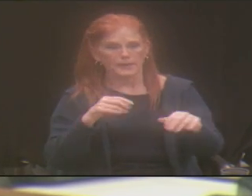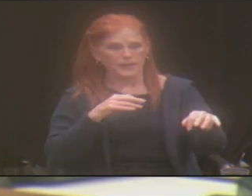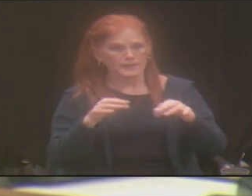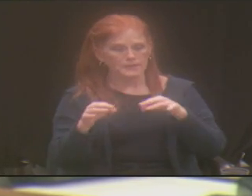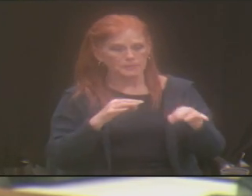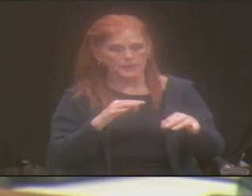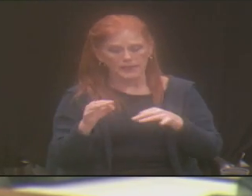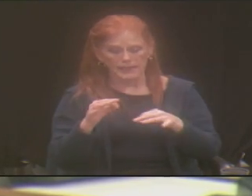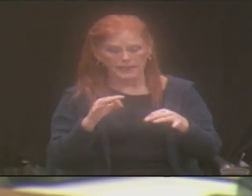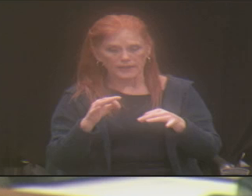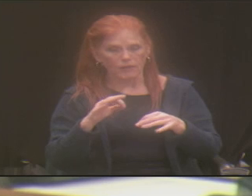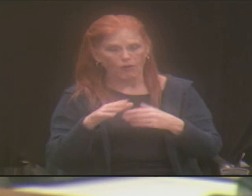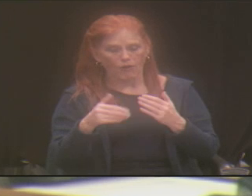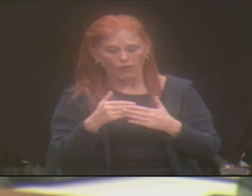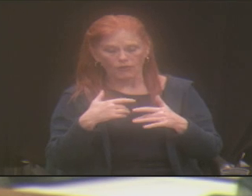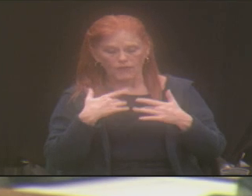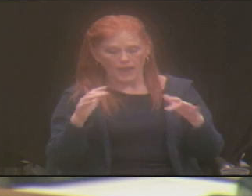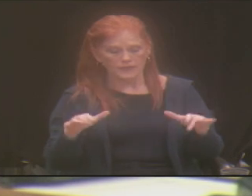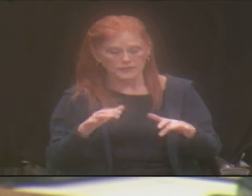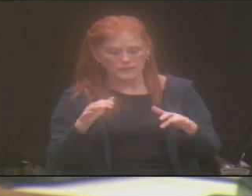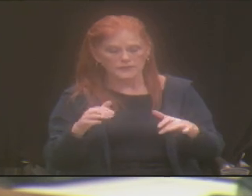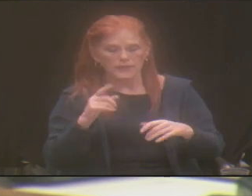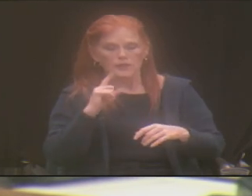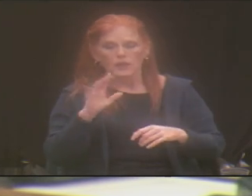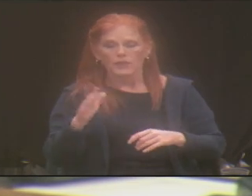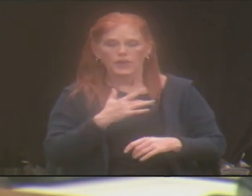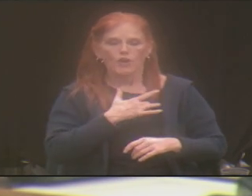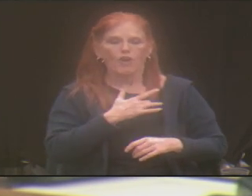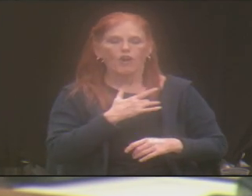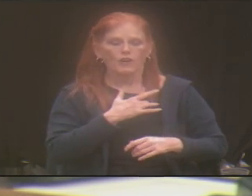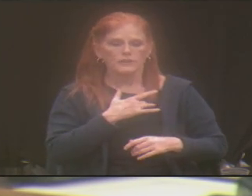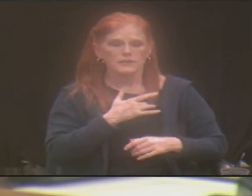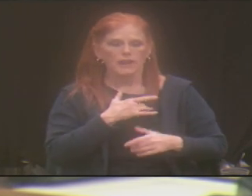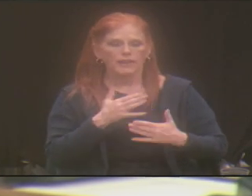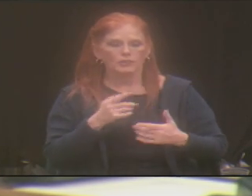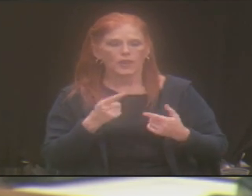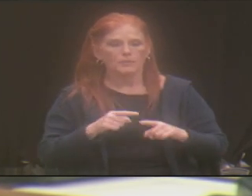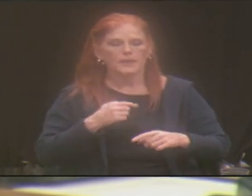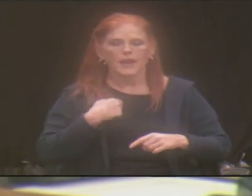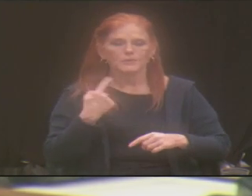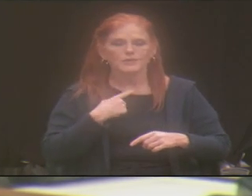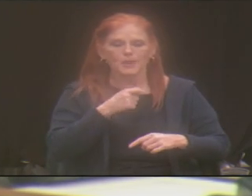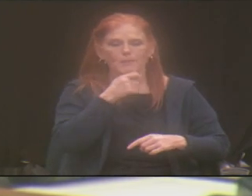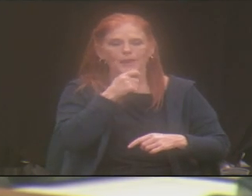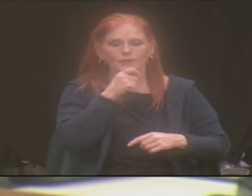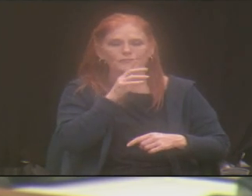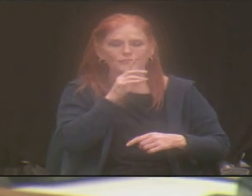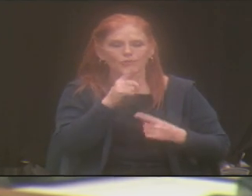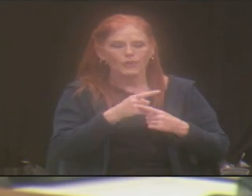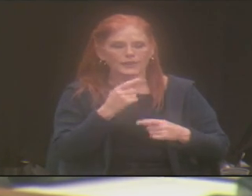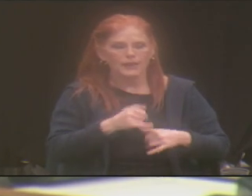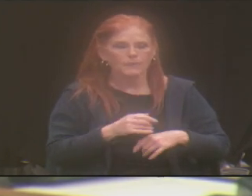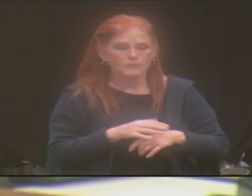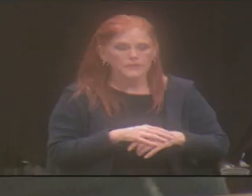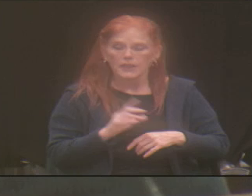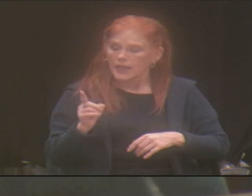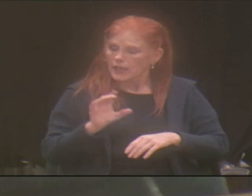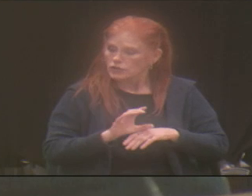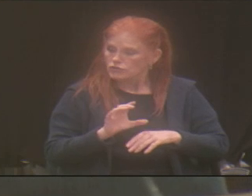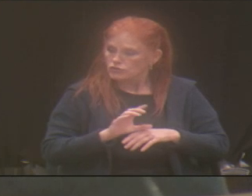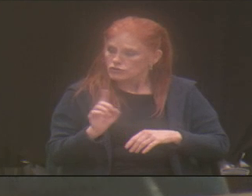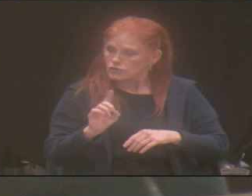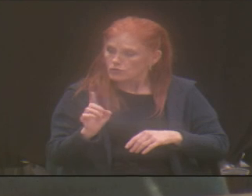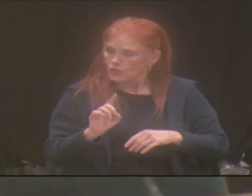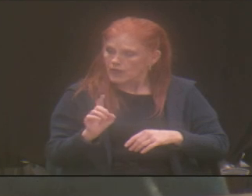it is their heart that makes this happen. I just get to be their microphone. Whereabouts is your church located and